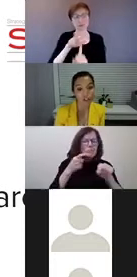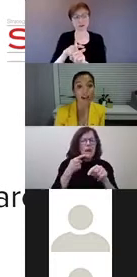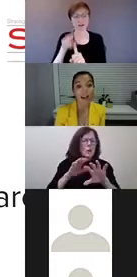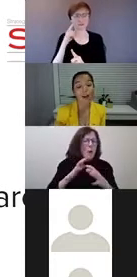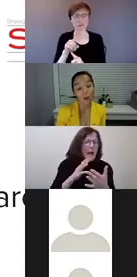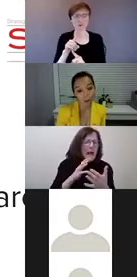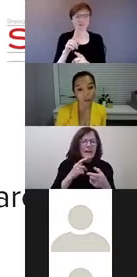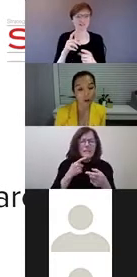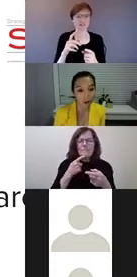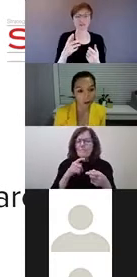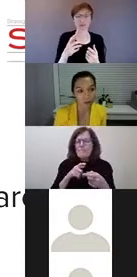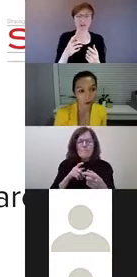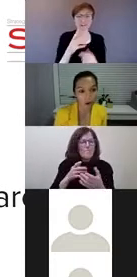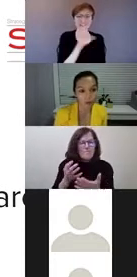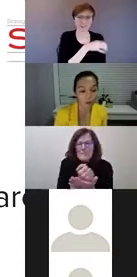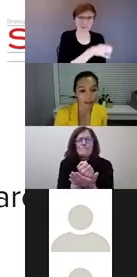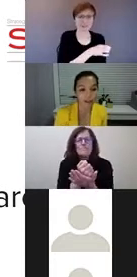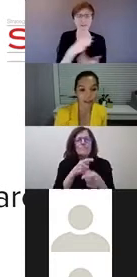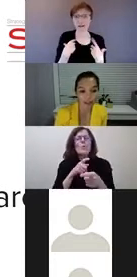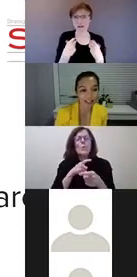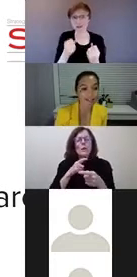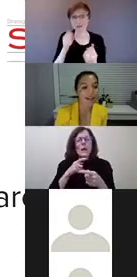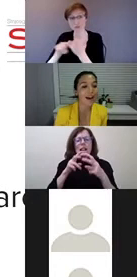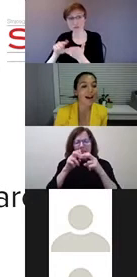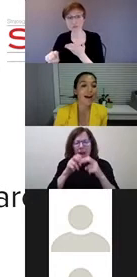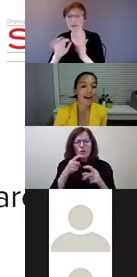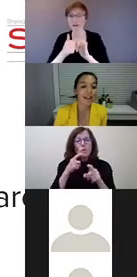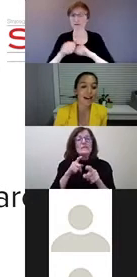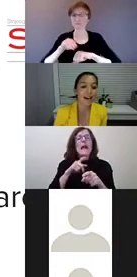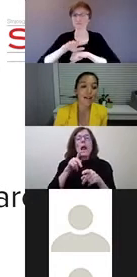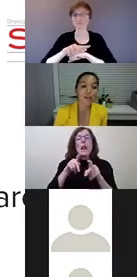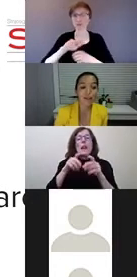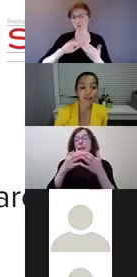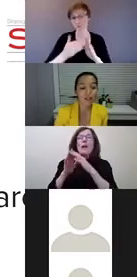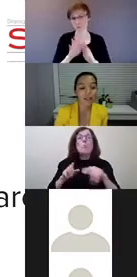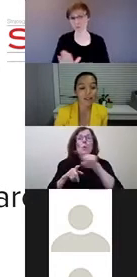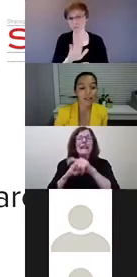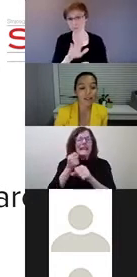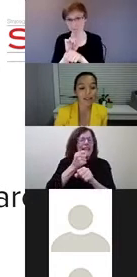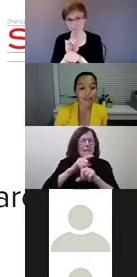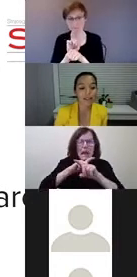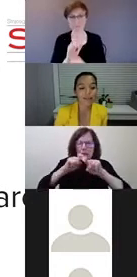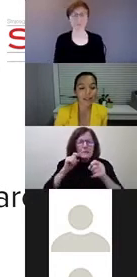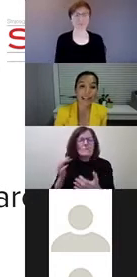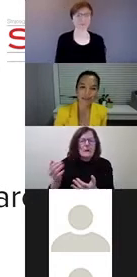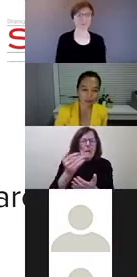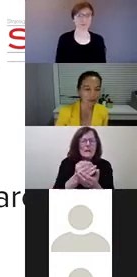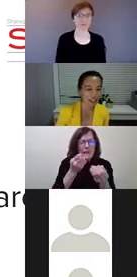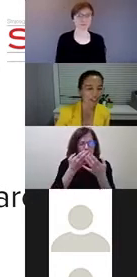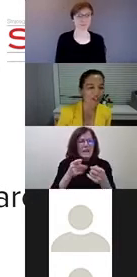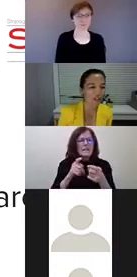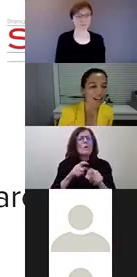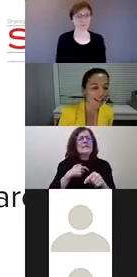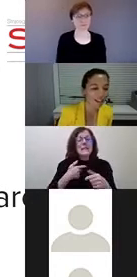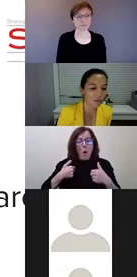research, and hopefully to also inform the work of communities. And a few of the attempts we're